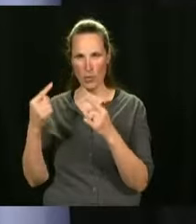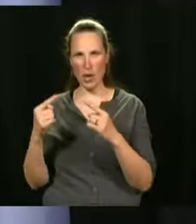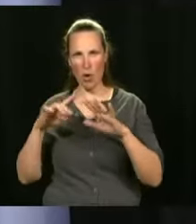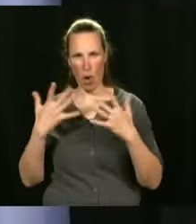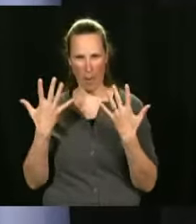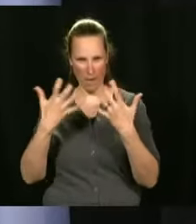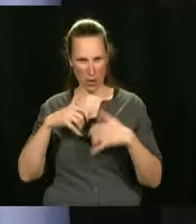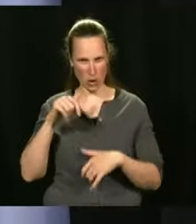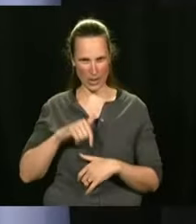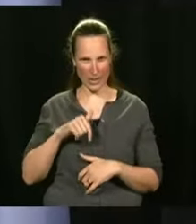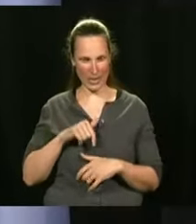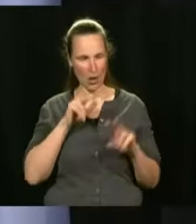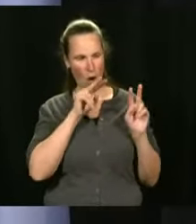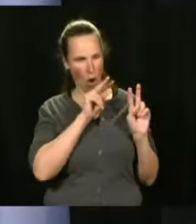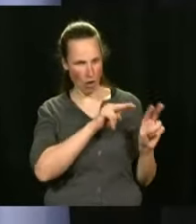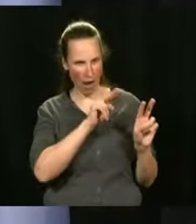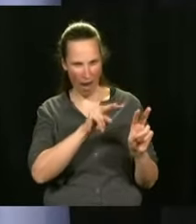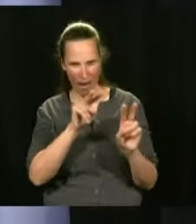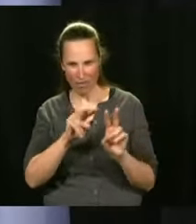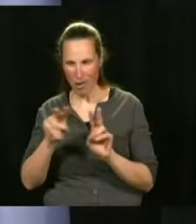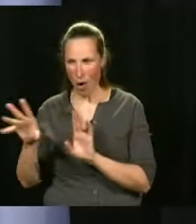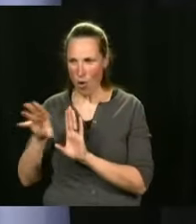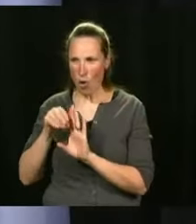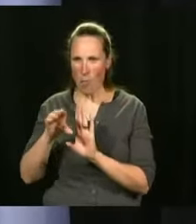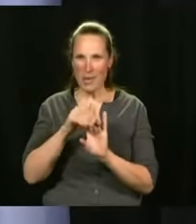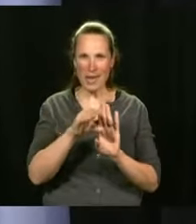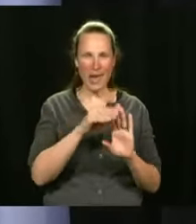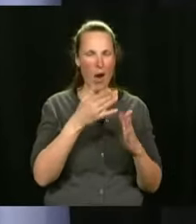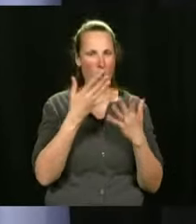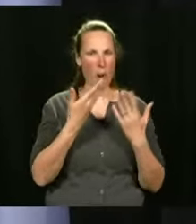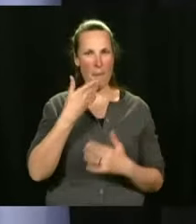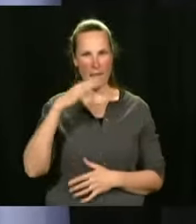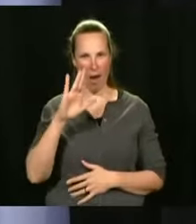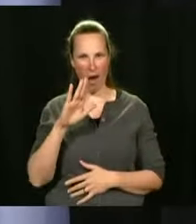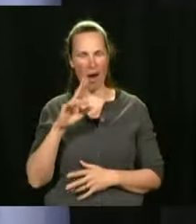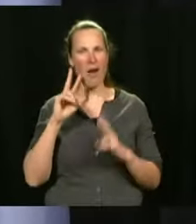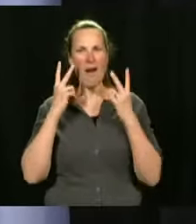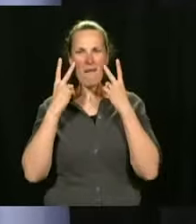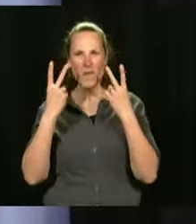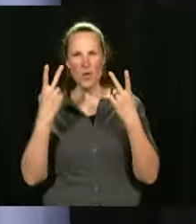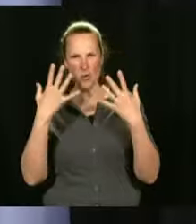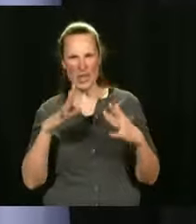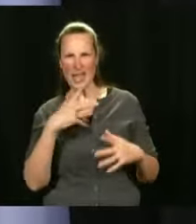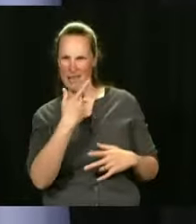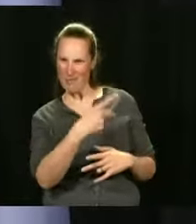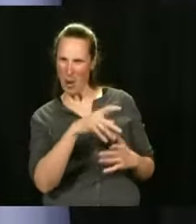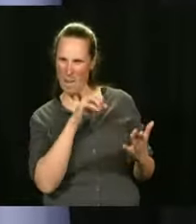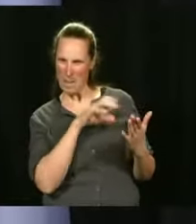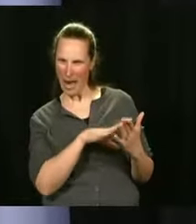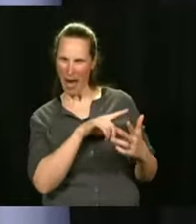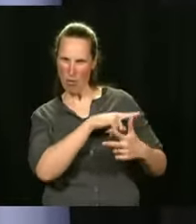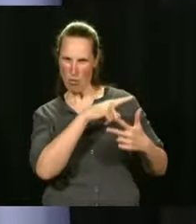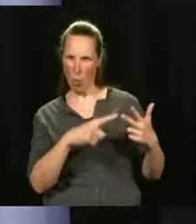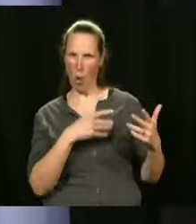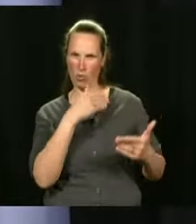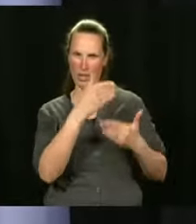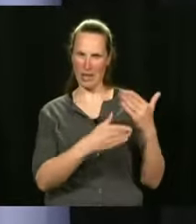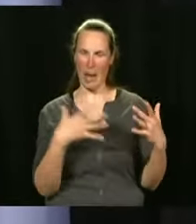practices. For those who had the opportunity to consult this plan, it's quite simple, this plan. It's got three steps,